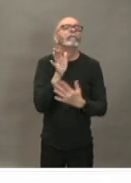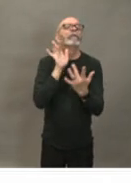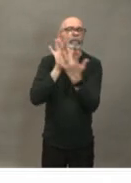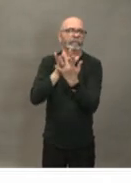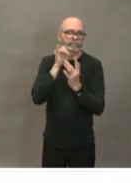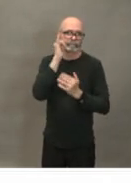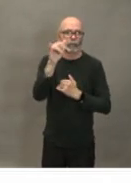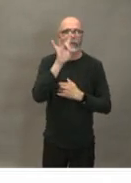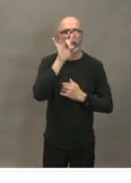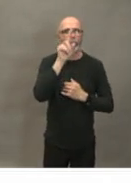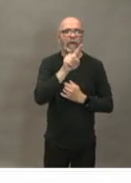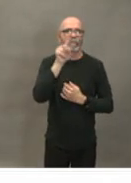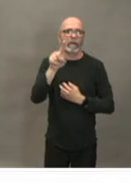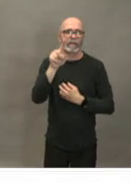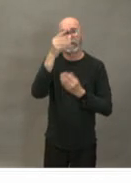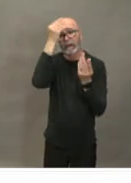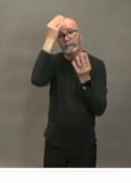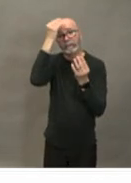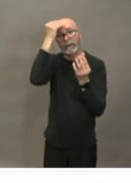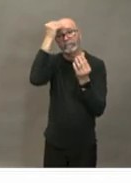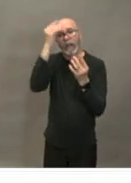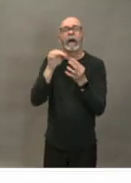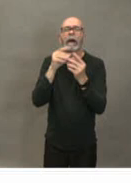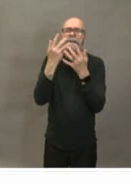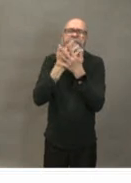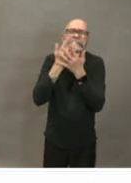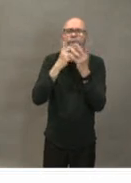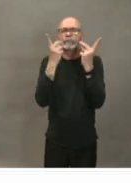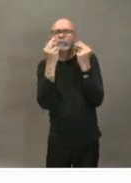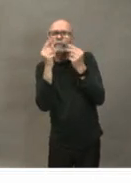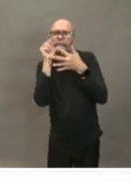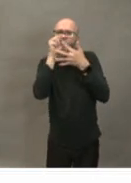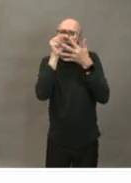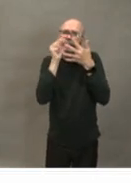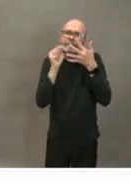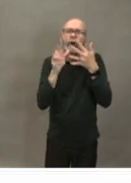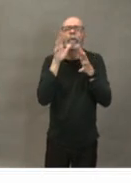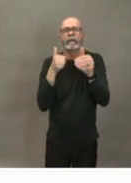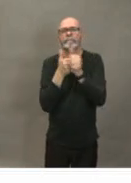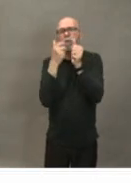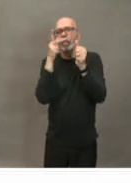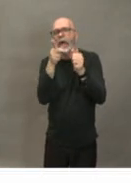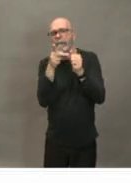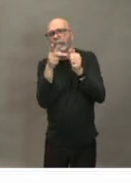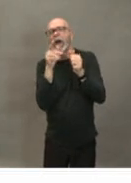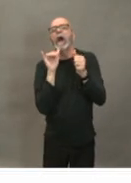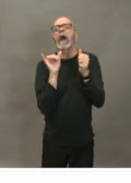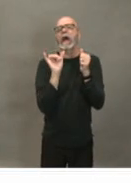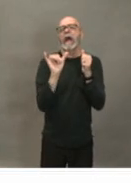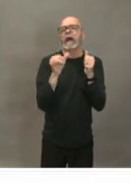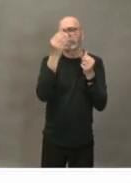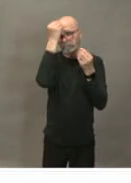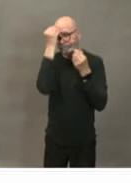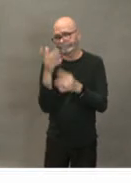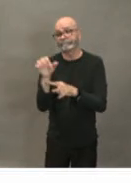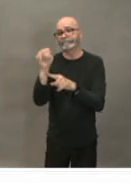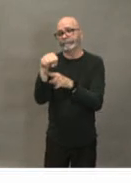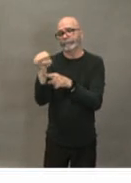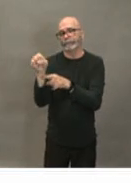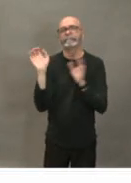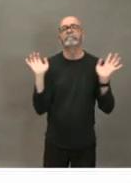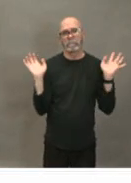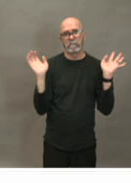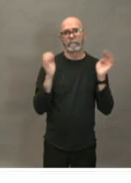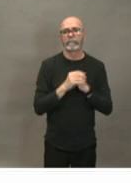process and then if if you screen in and you need testing they can direct you and how you go and go get tested in general if you